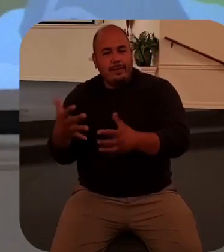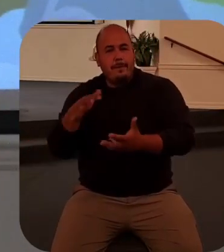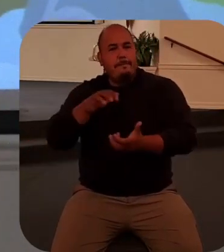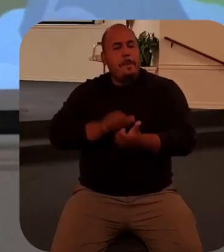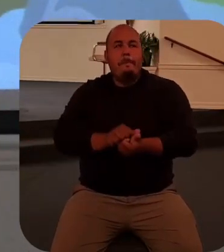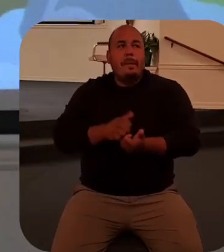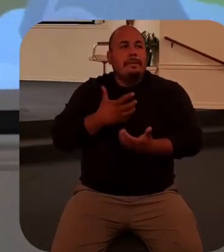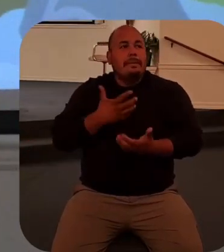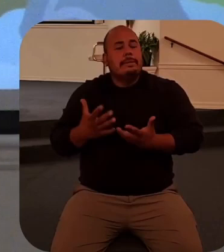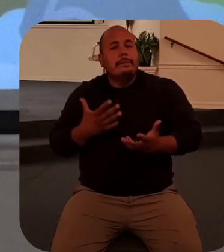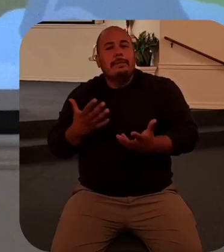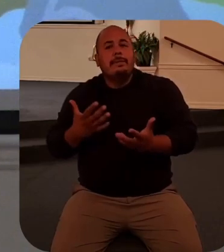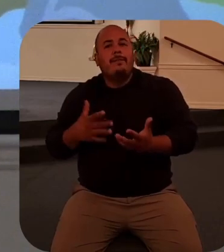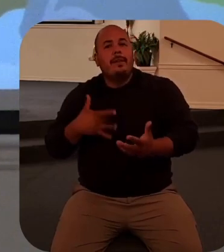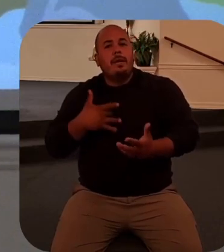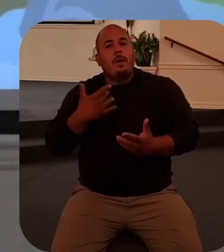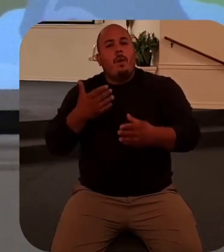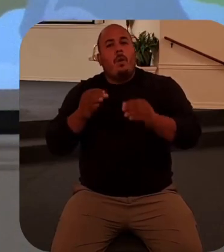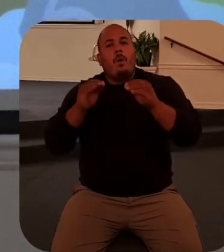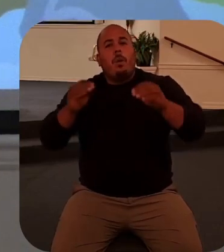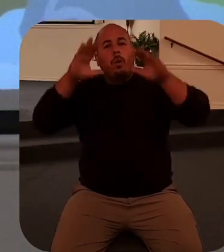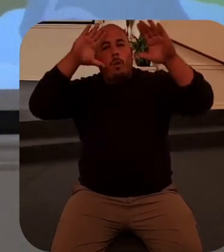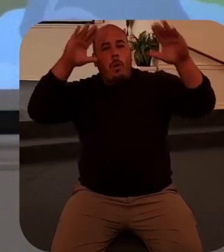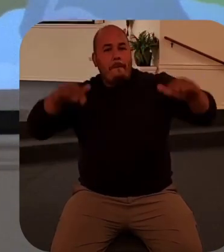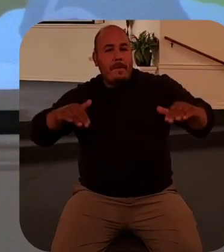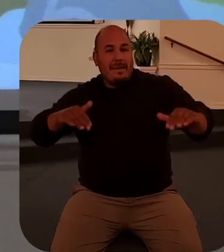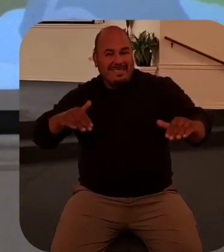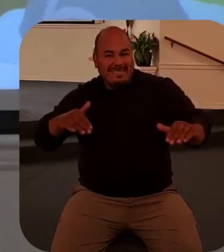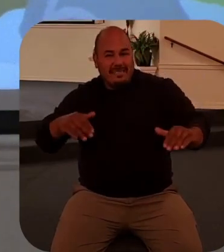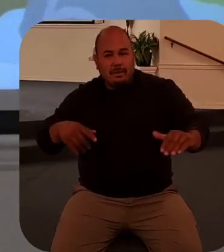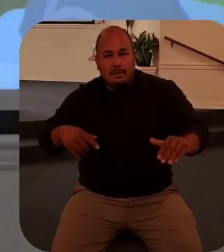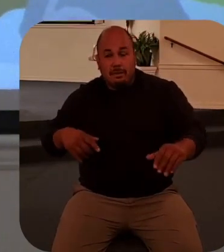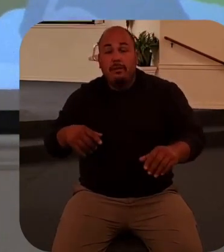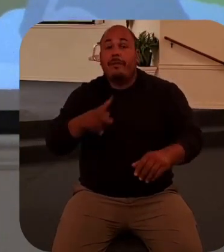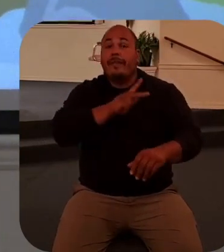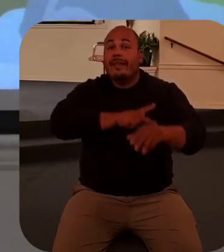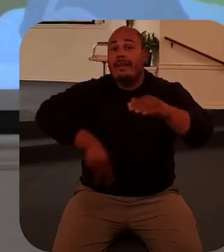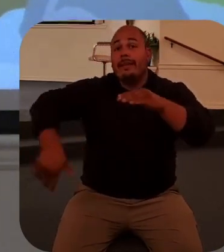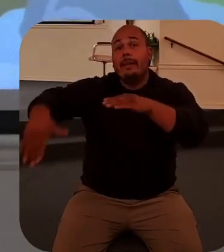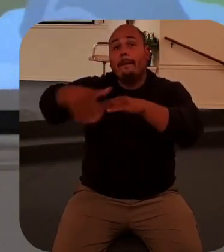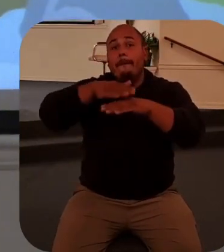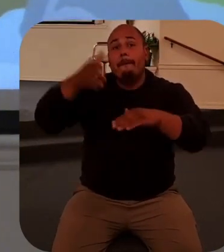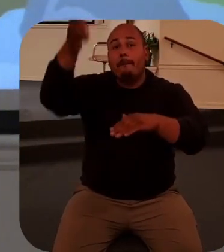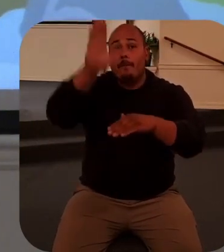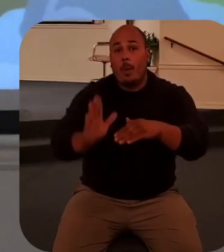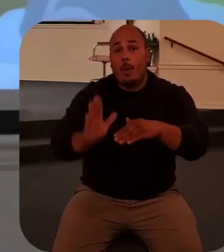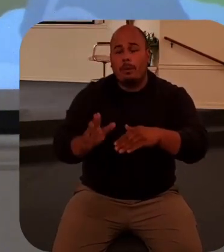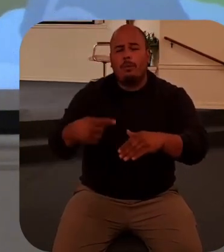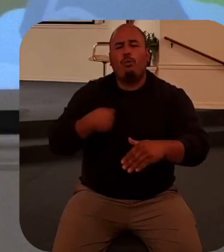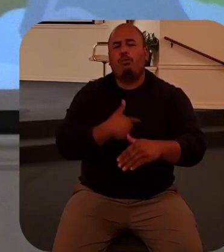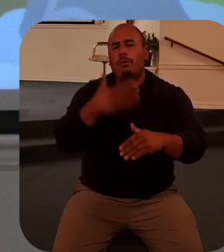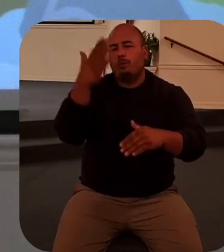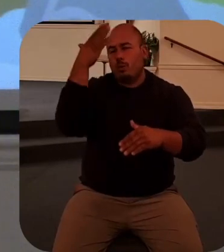but in the kingdom of God we know that death does not get the last word